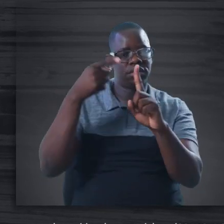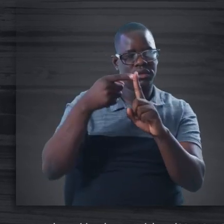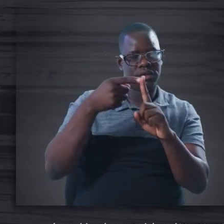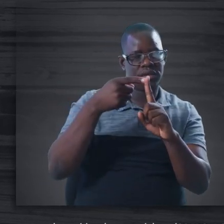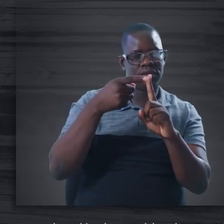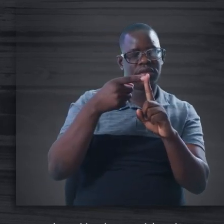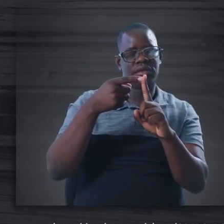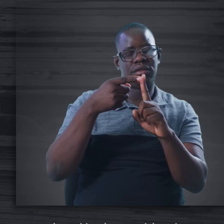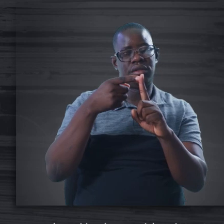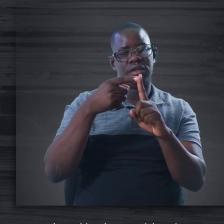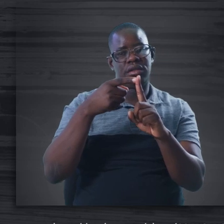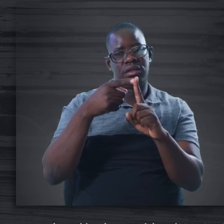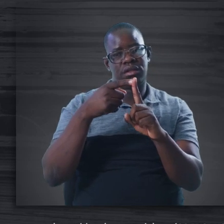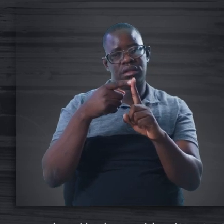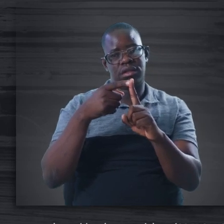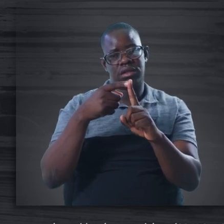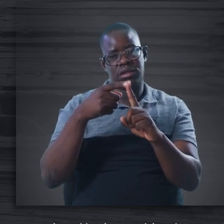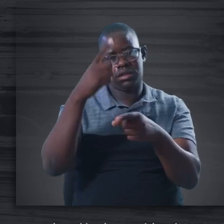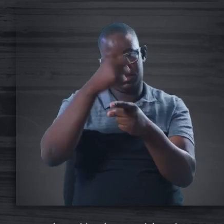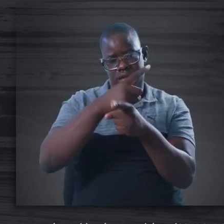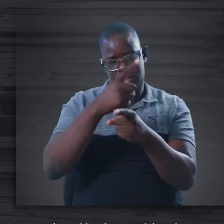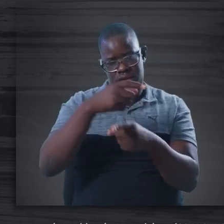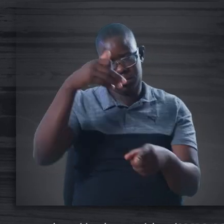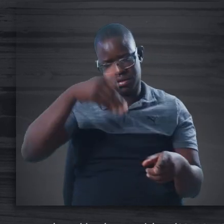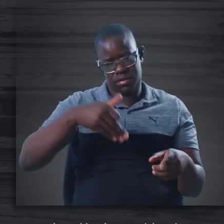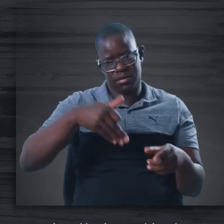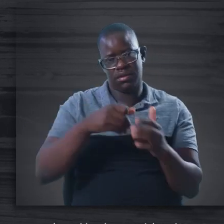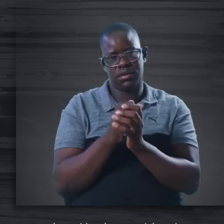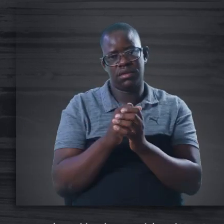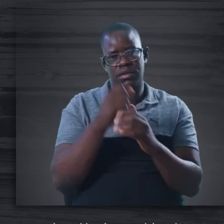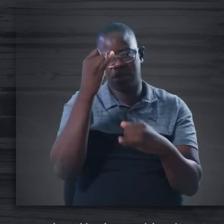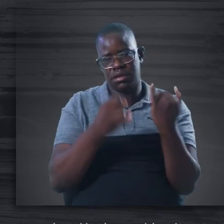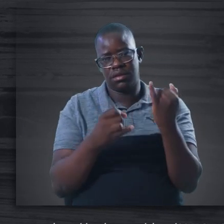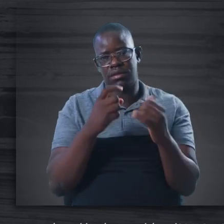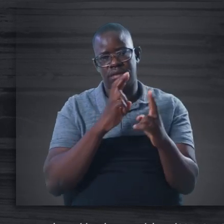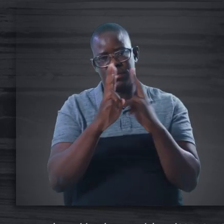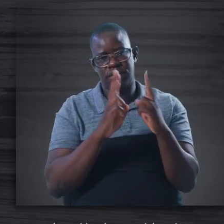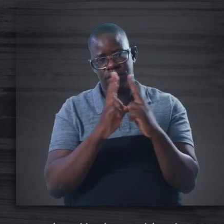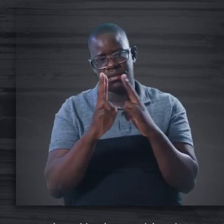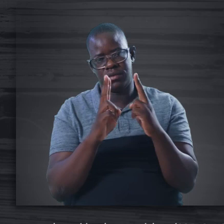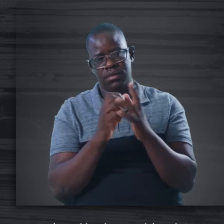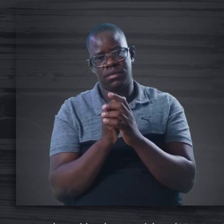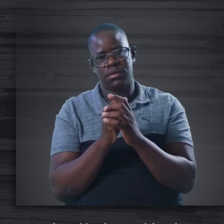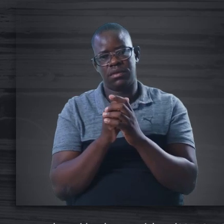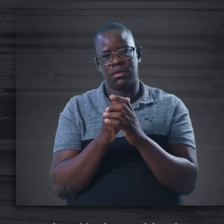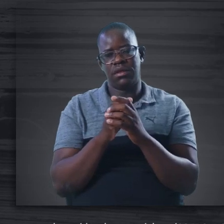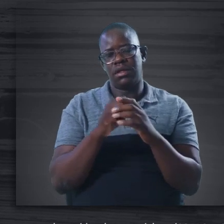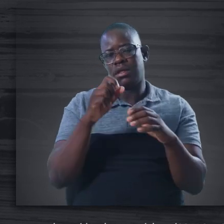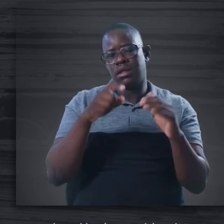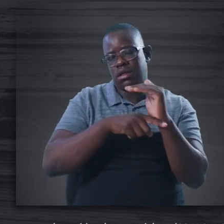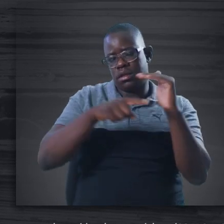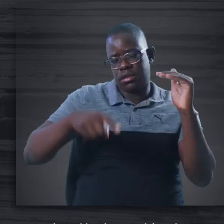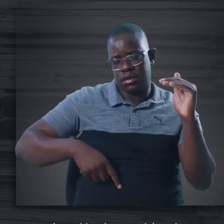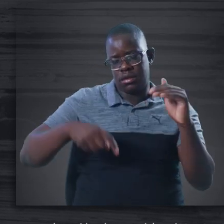the National Development Plans with reference to the Government of Namibia Finally, we discussed the aspects of the National